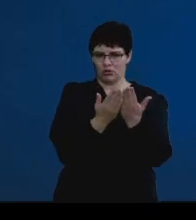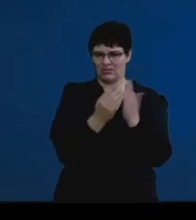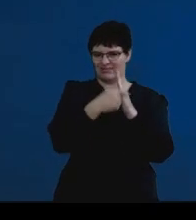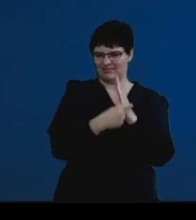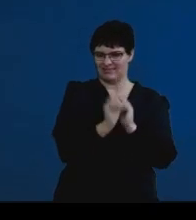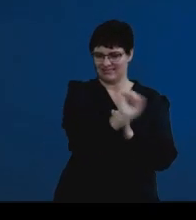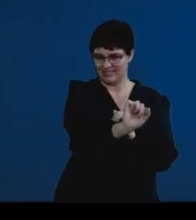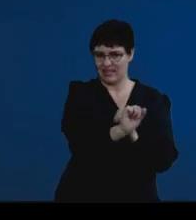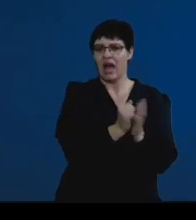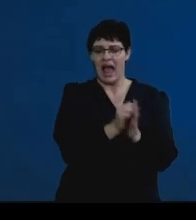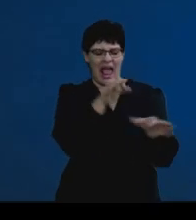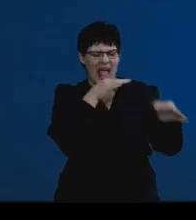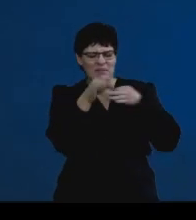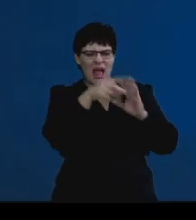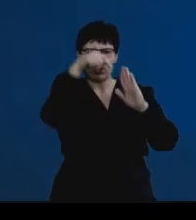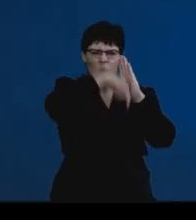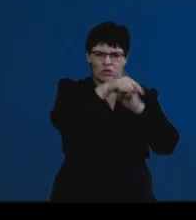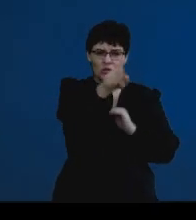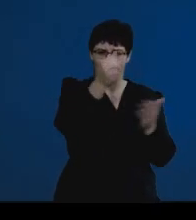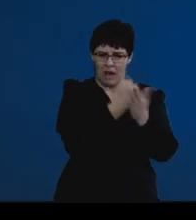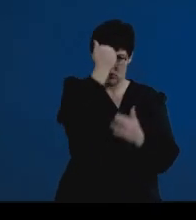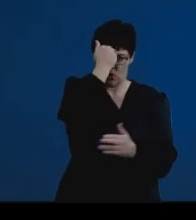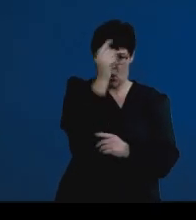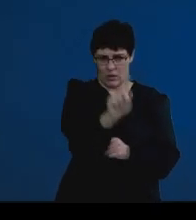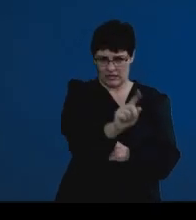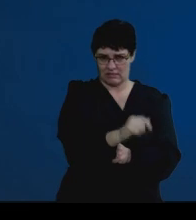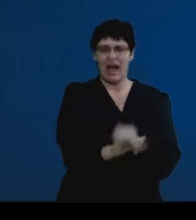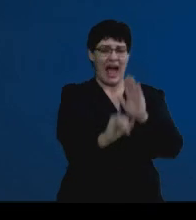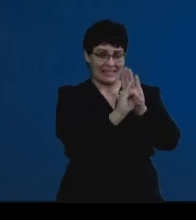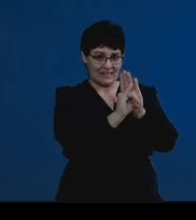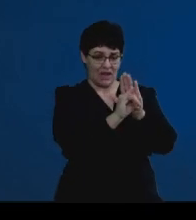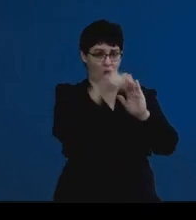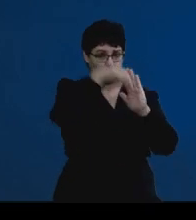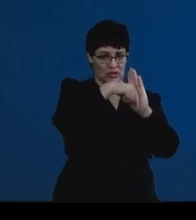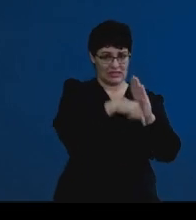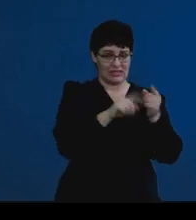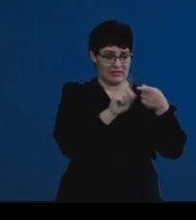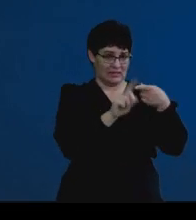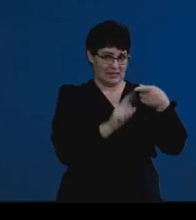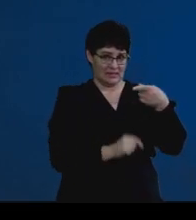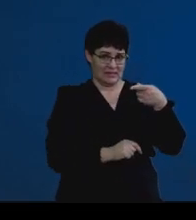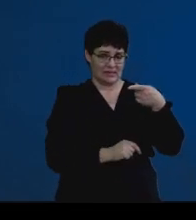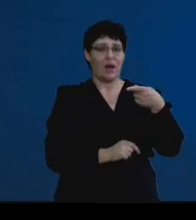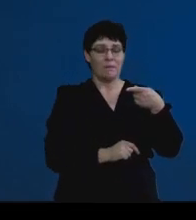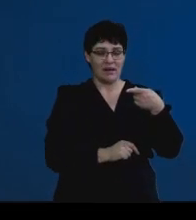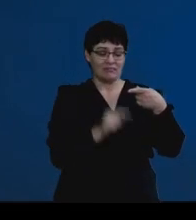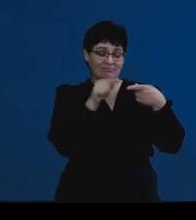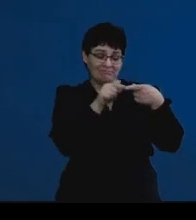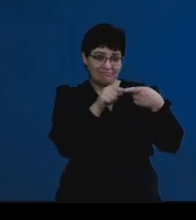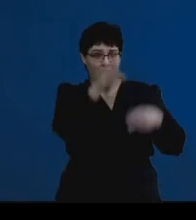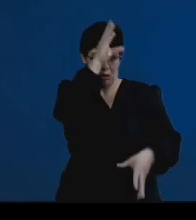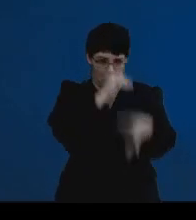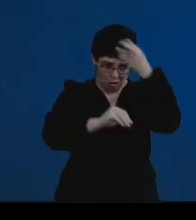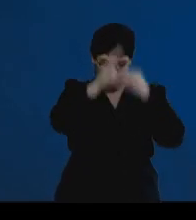clearly describes the specific content that you need to know. So identify the content. And this would be the learning part of your